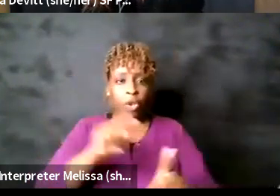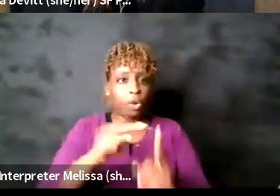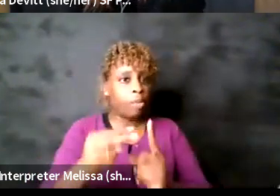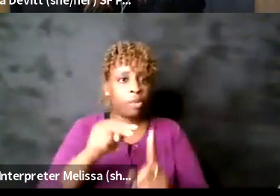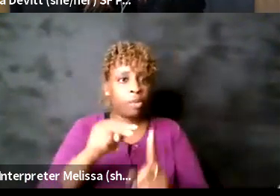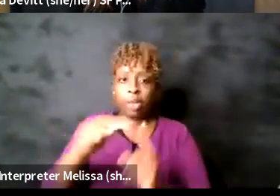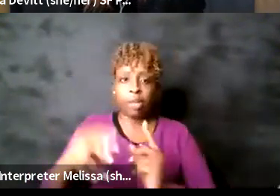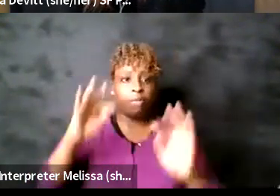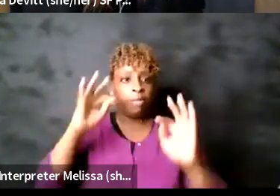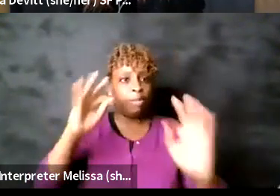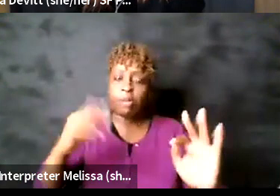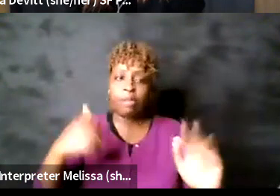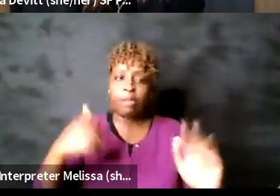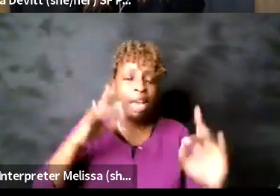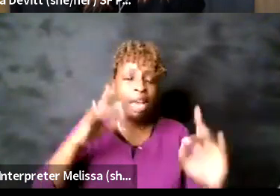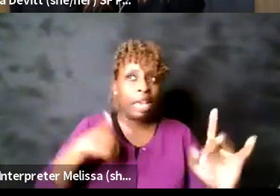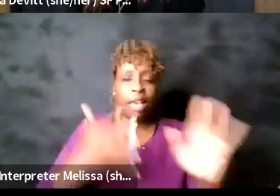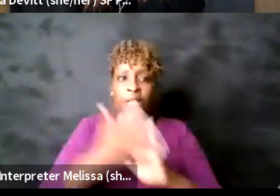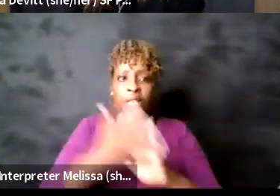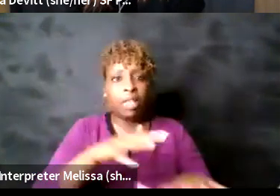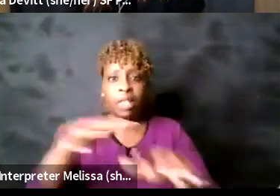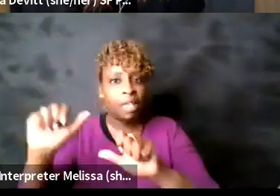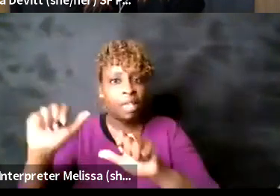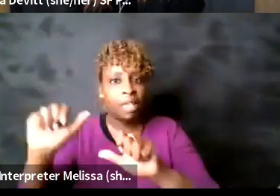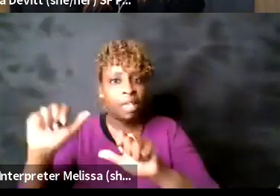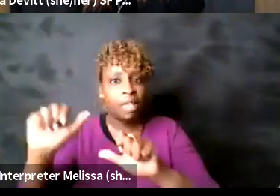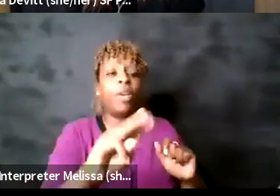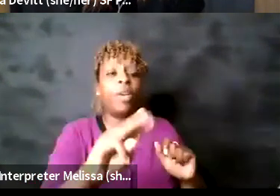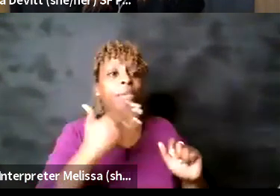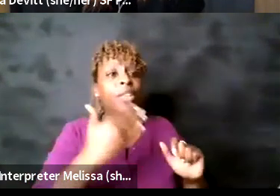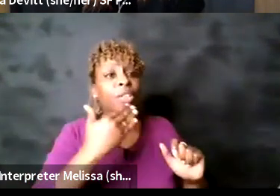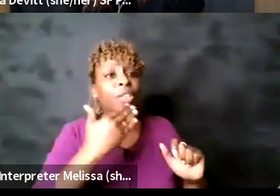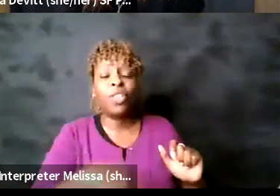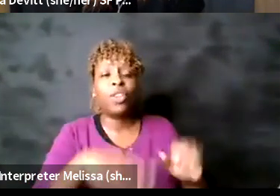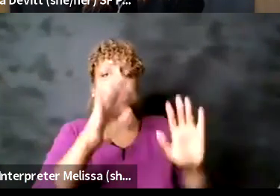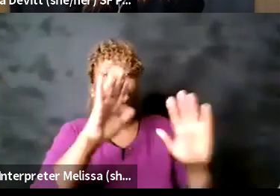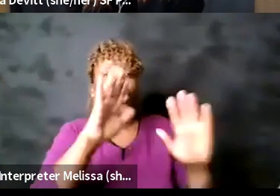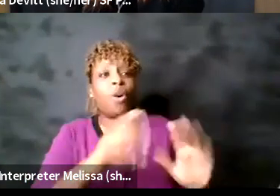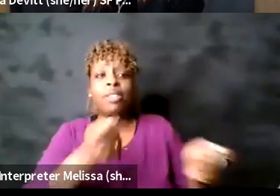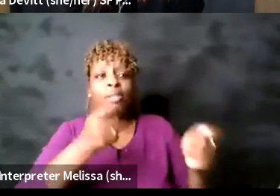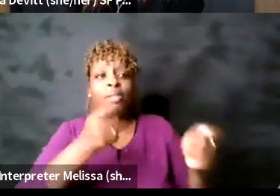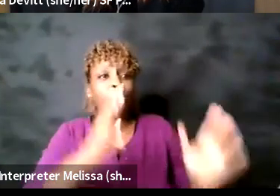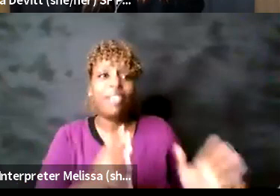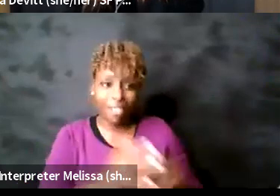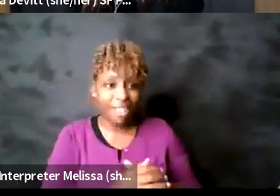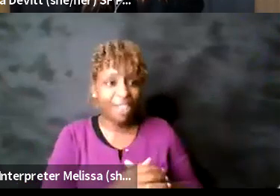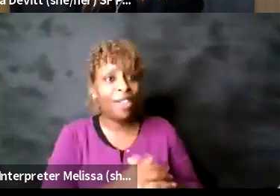um william fantastic job you're a great moderator i might have you come and hang out with me a little bit wonderful